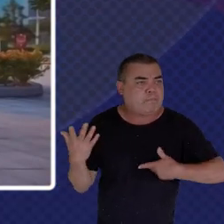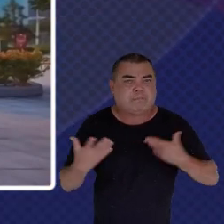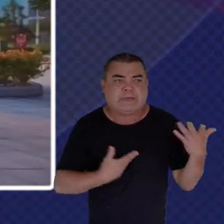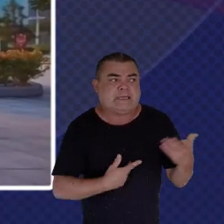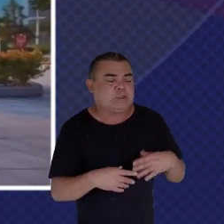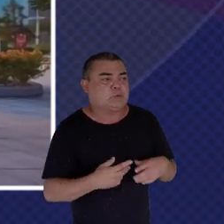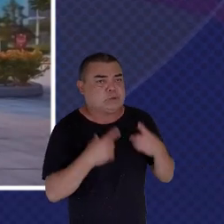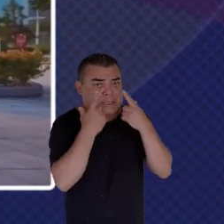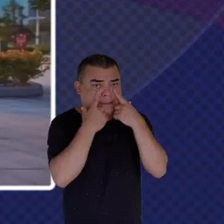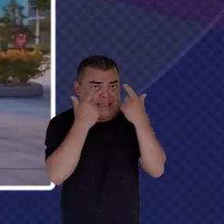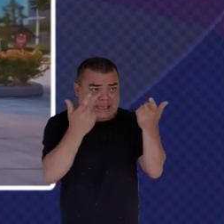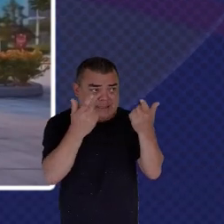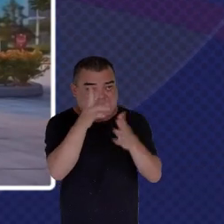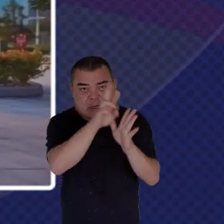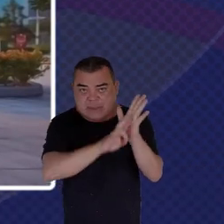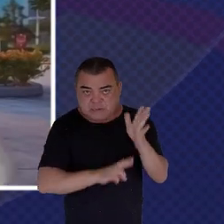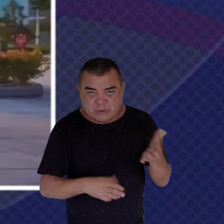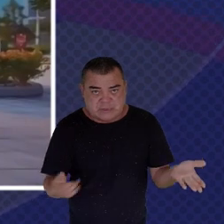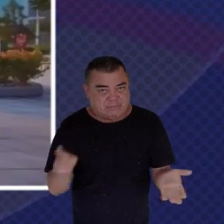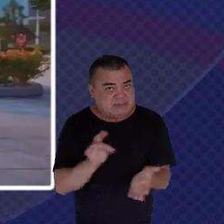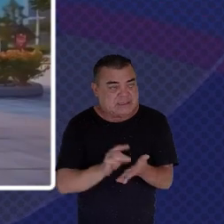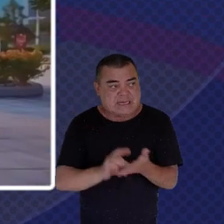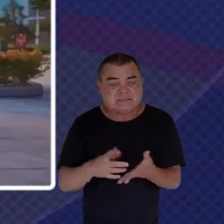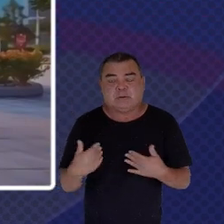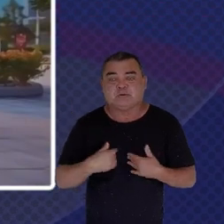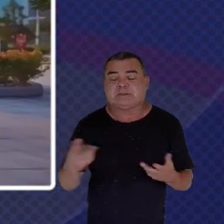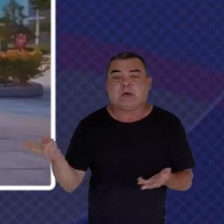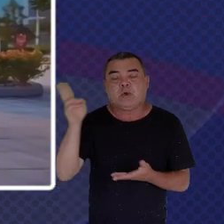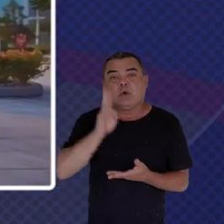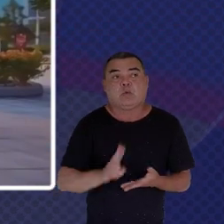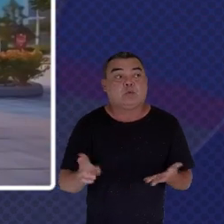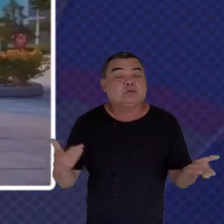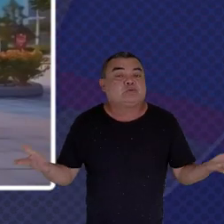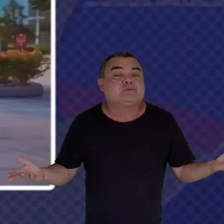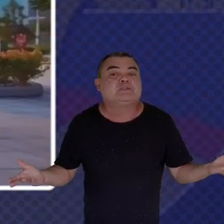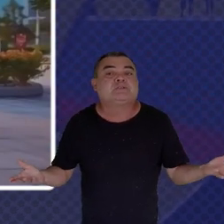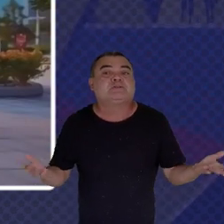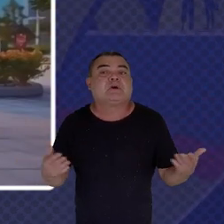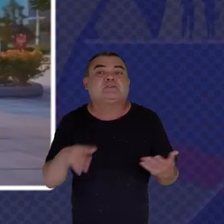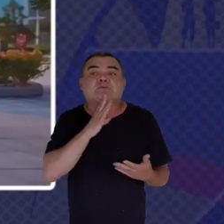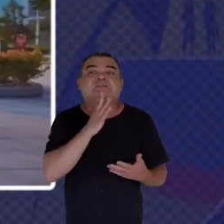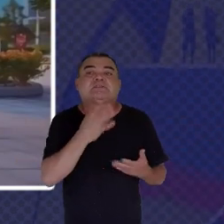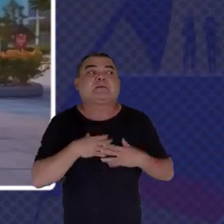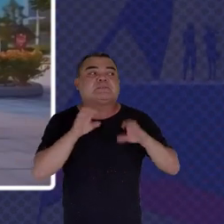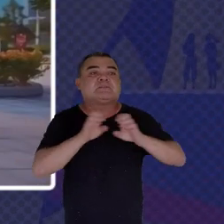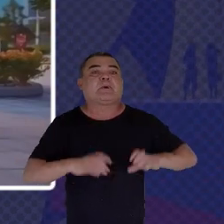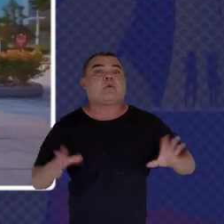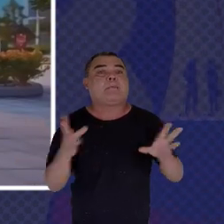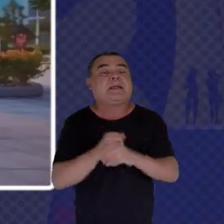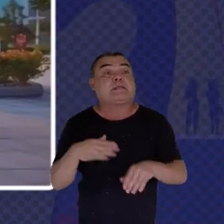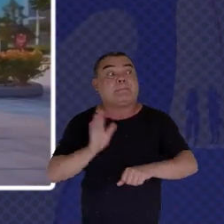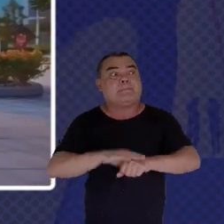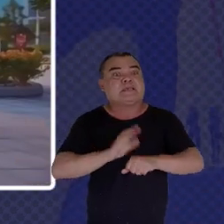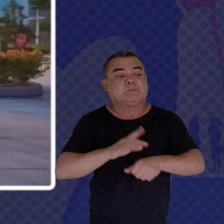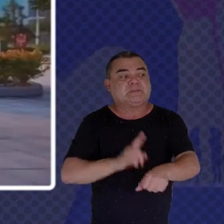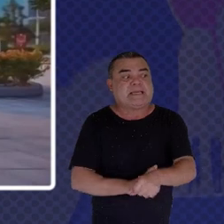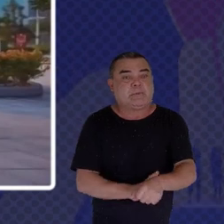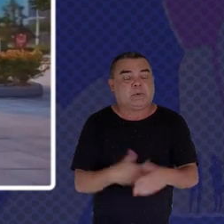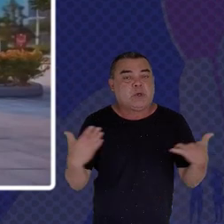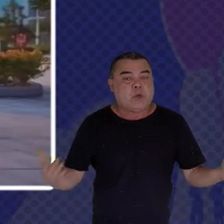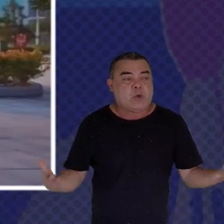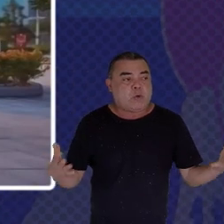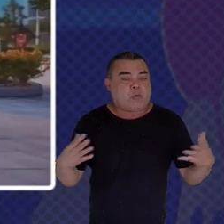useful way To ensure that we are thinking about The whole system all the time And that the necessary trade-offs Are